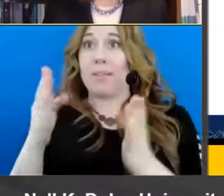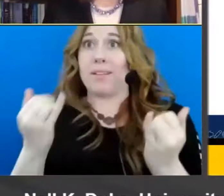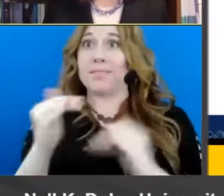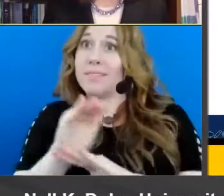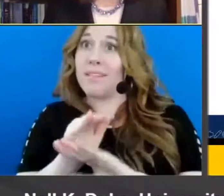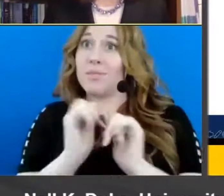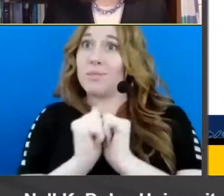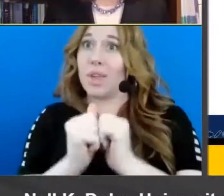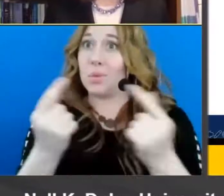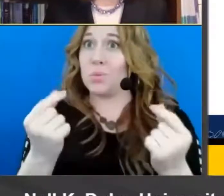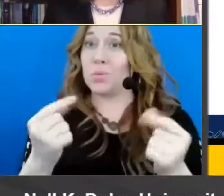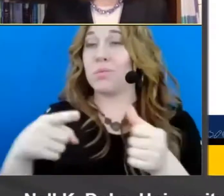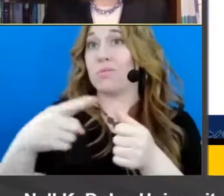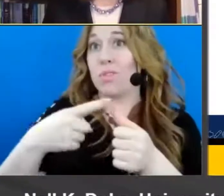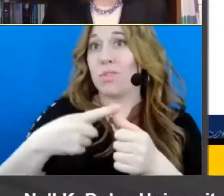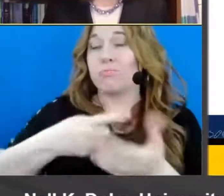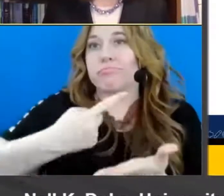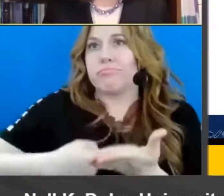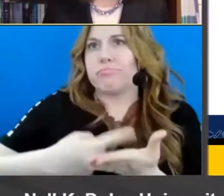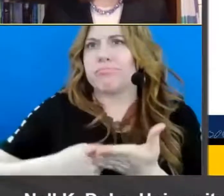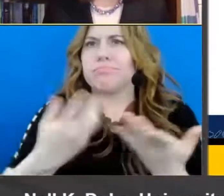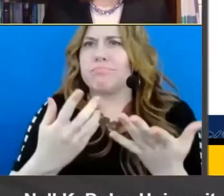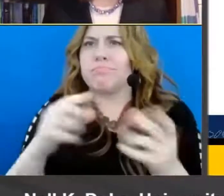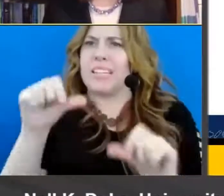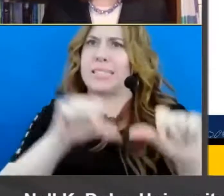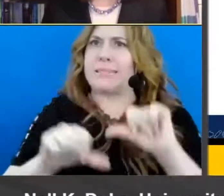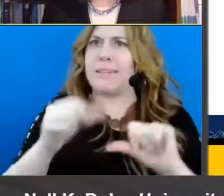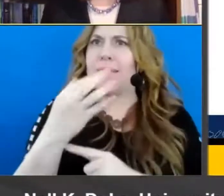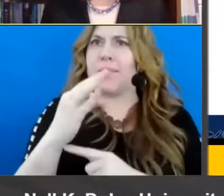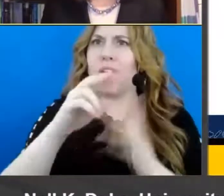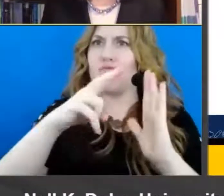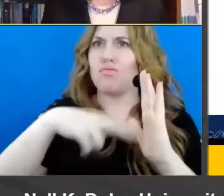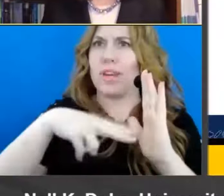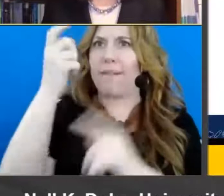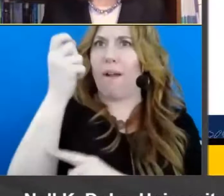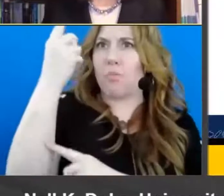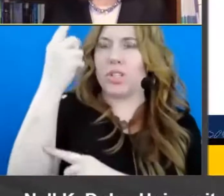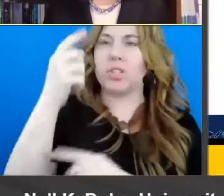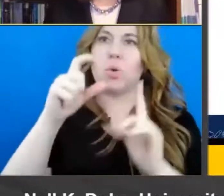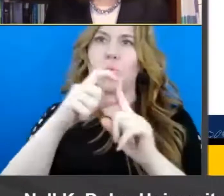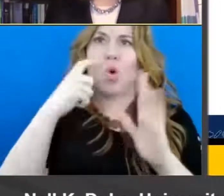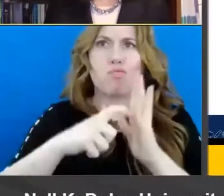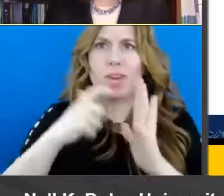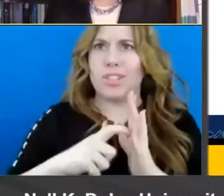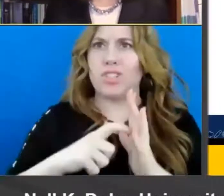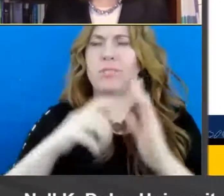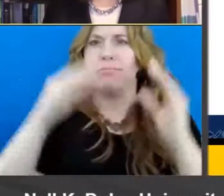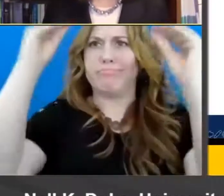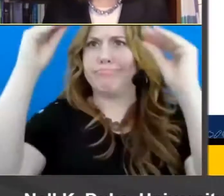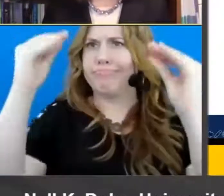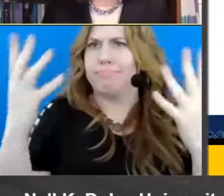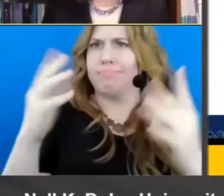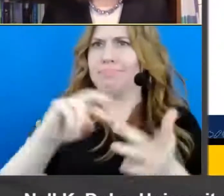is first for me to just talk about what does the science of reading comprehension or word recognition or whatever instruction mean.